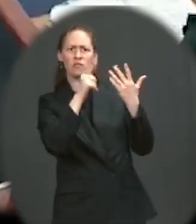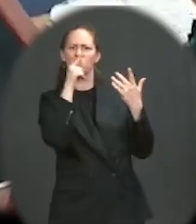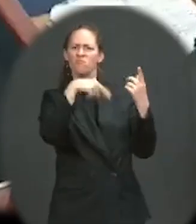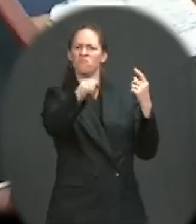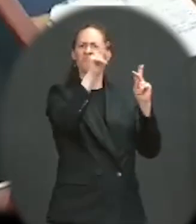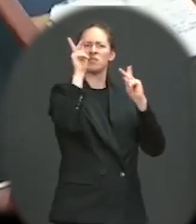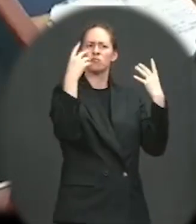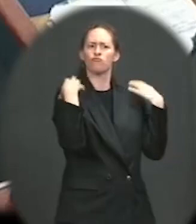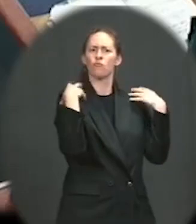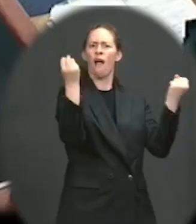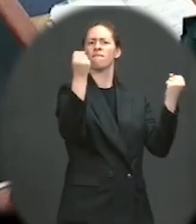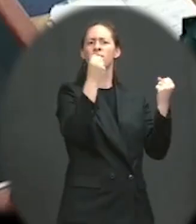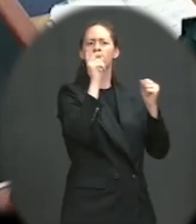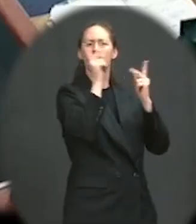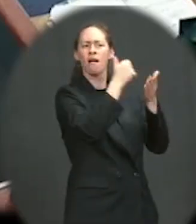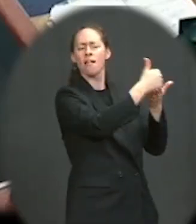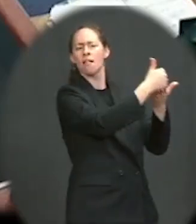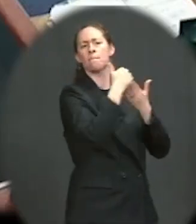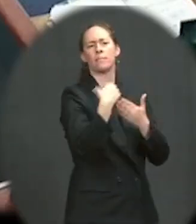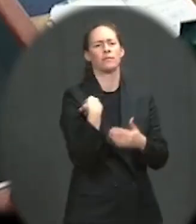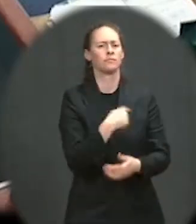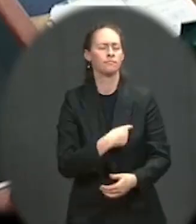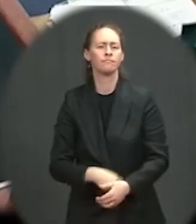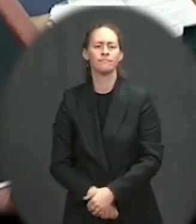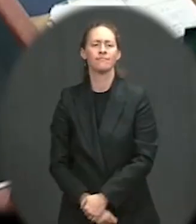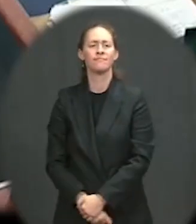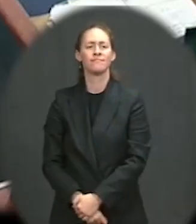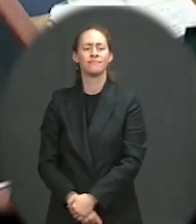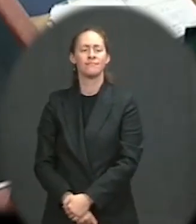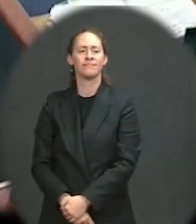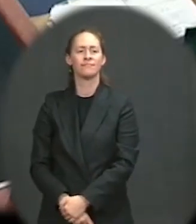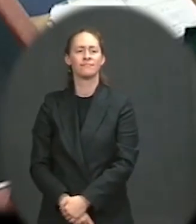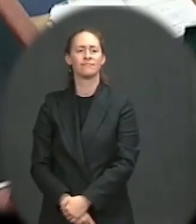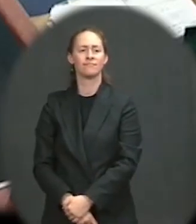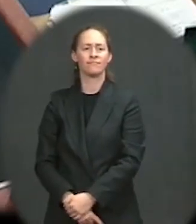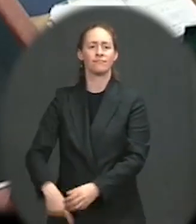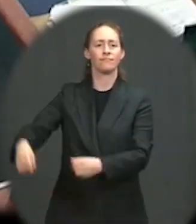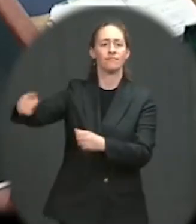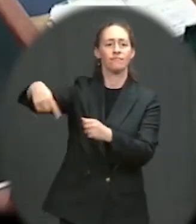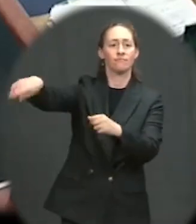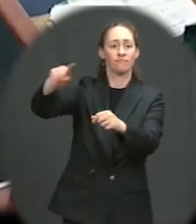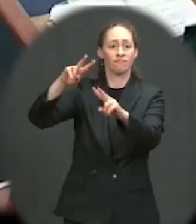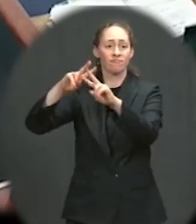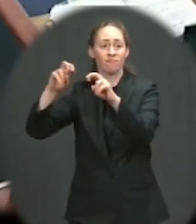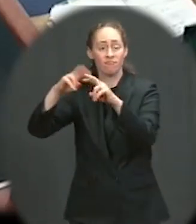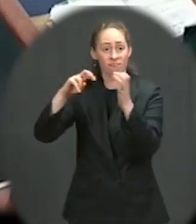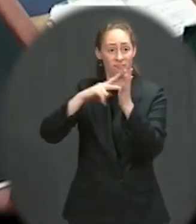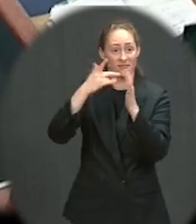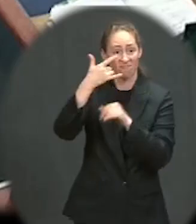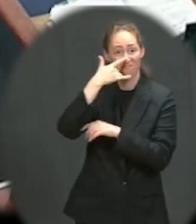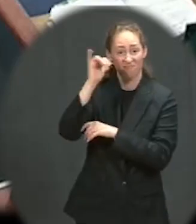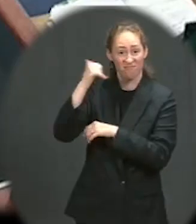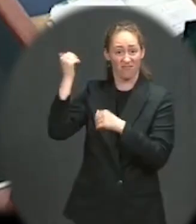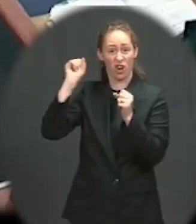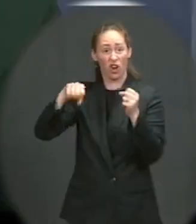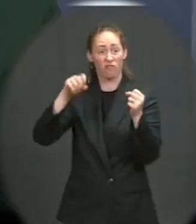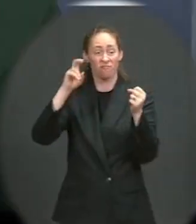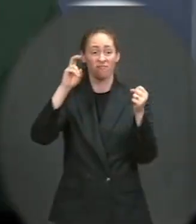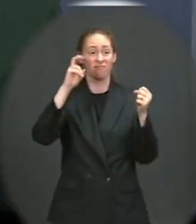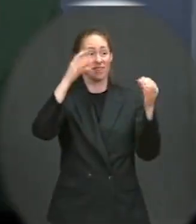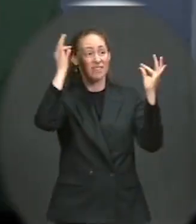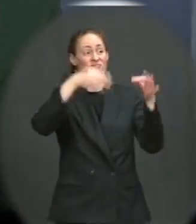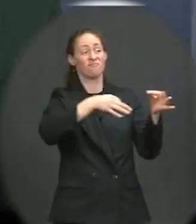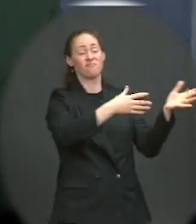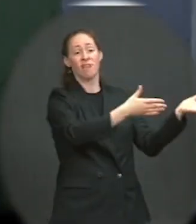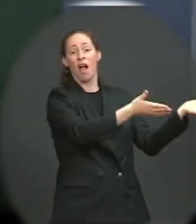reaction on that intelligence community's assessment at all, that the government could collapse within six months after the U.S. withdrawing? I don't have any more